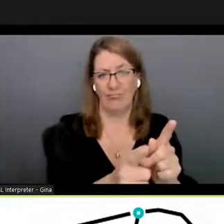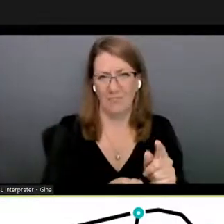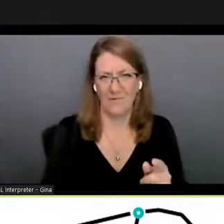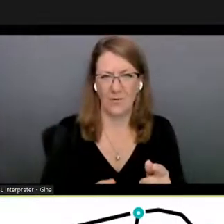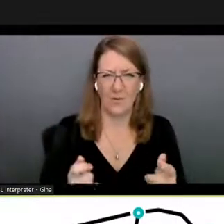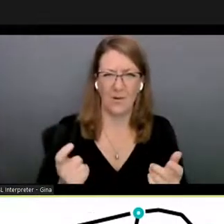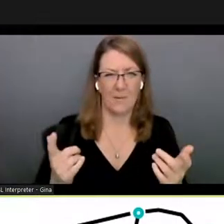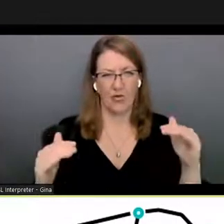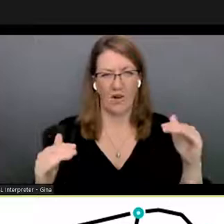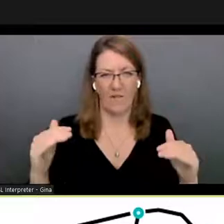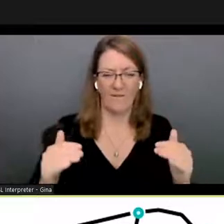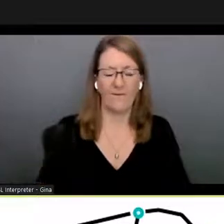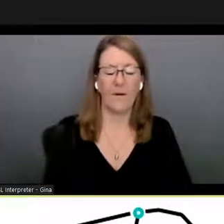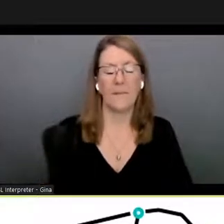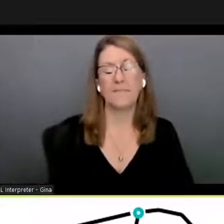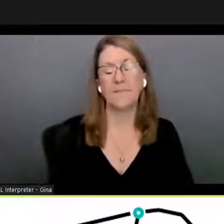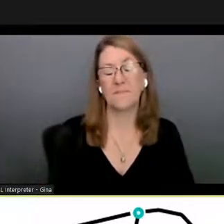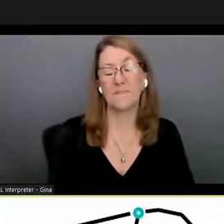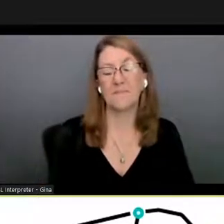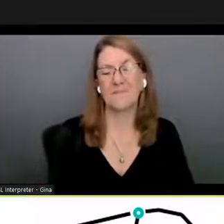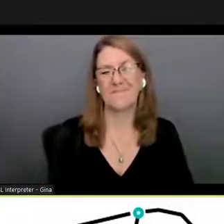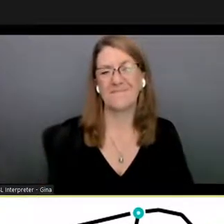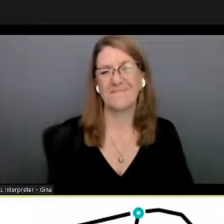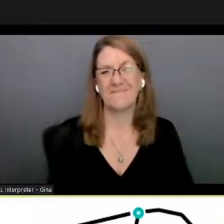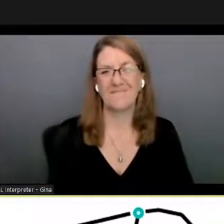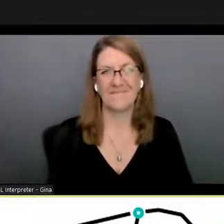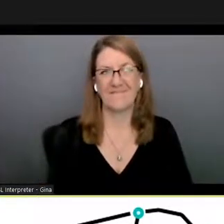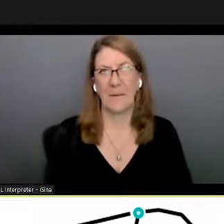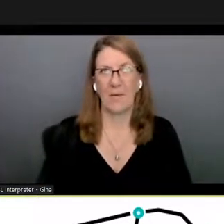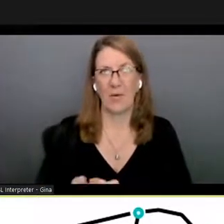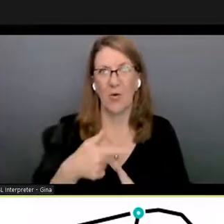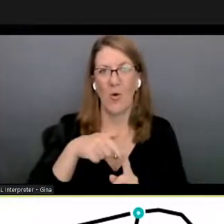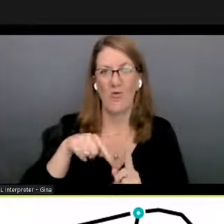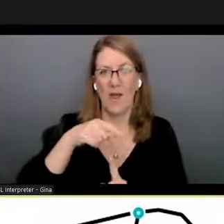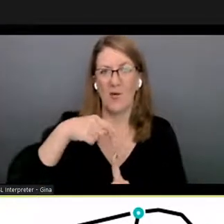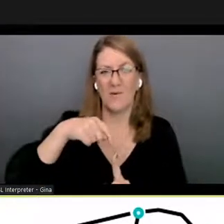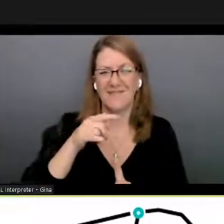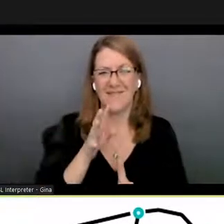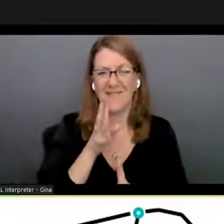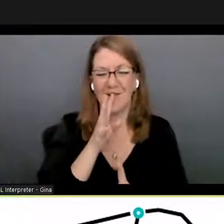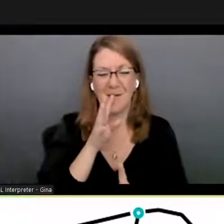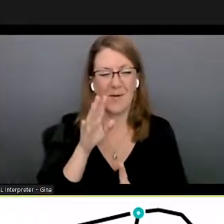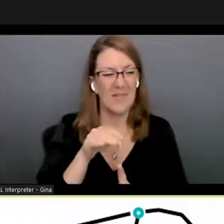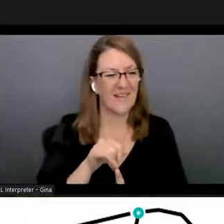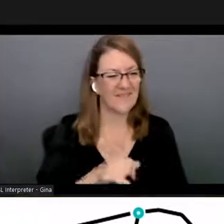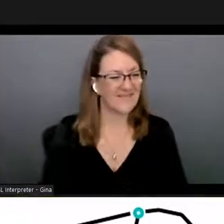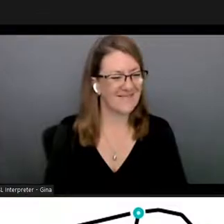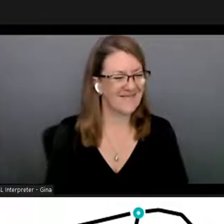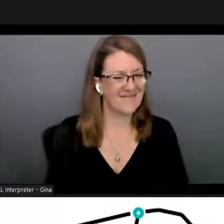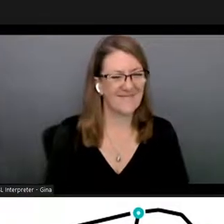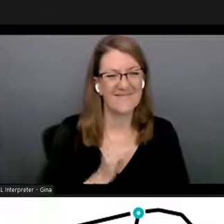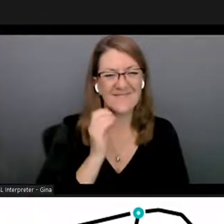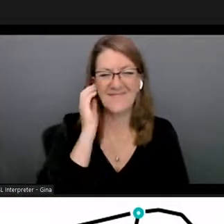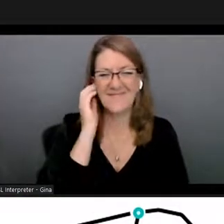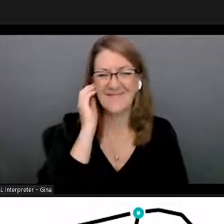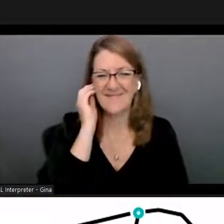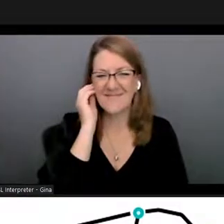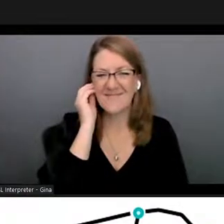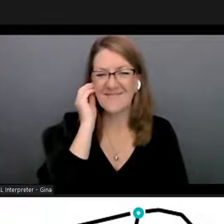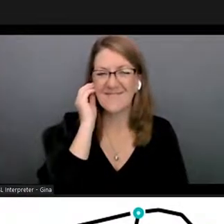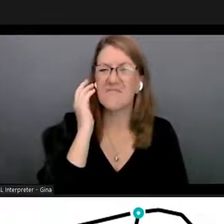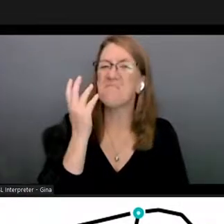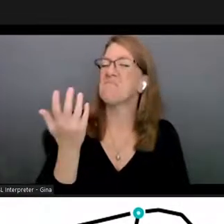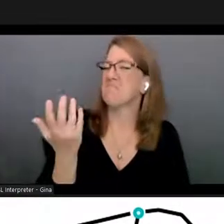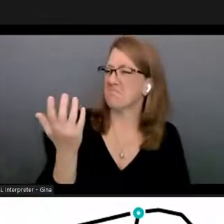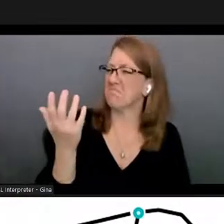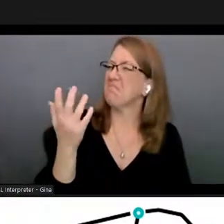i think i feel like we keep going around that topic oh it's of interest people want